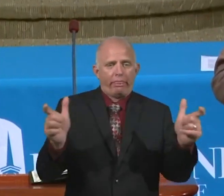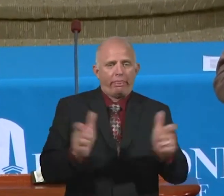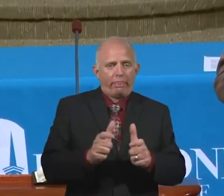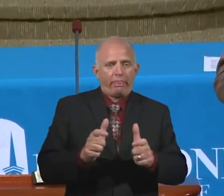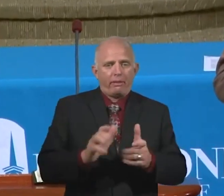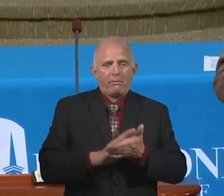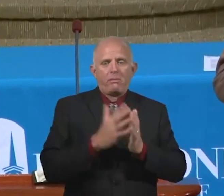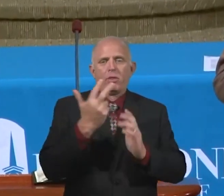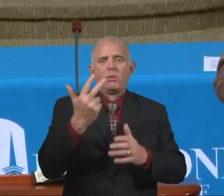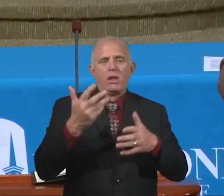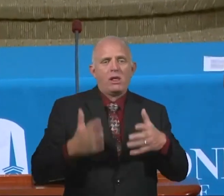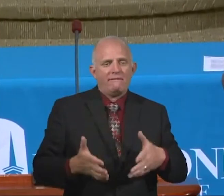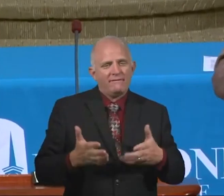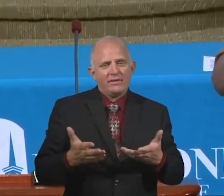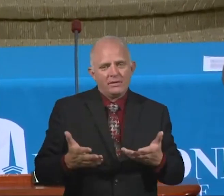three.